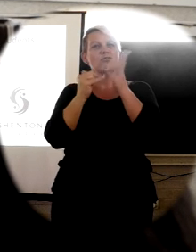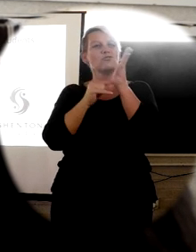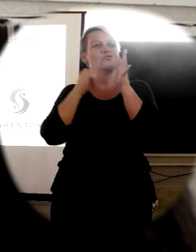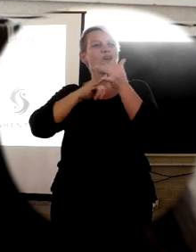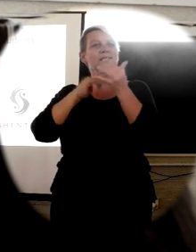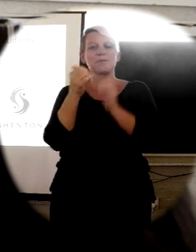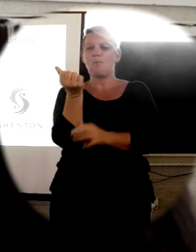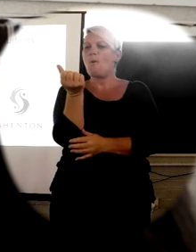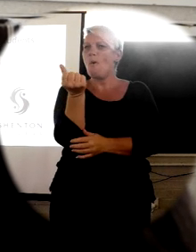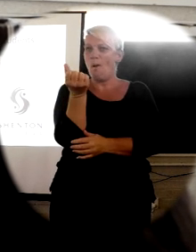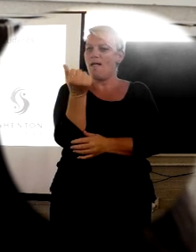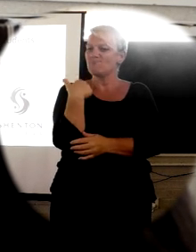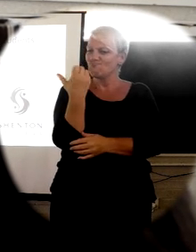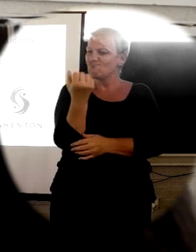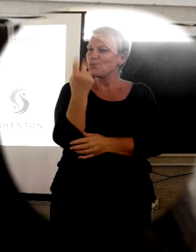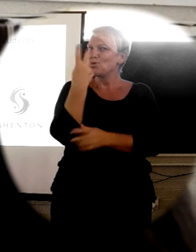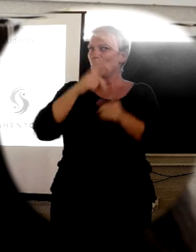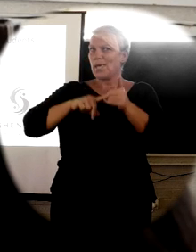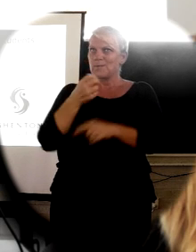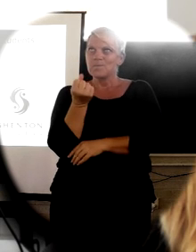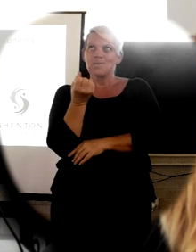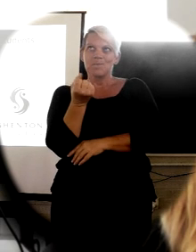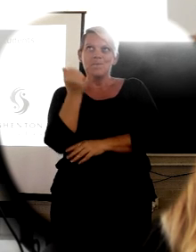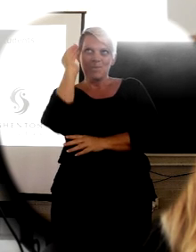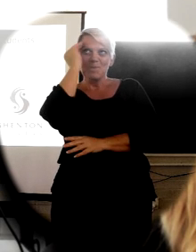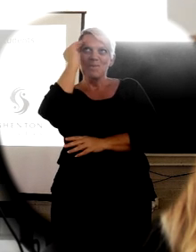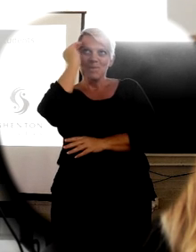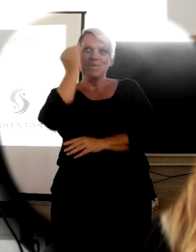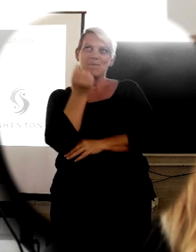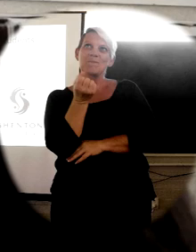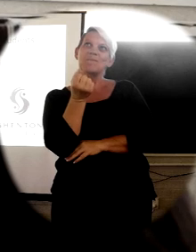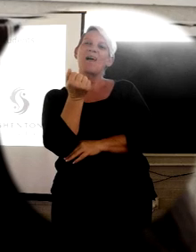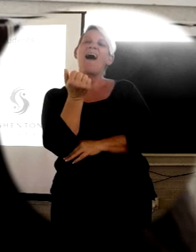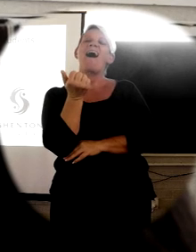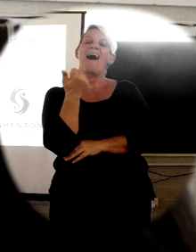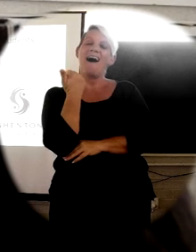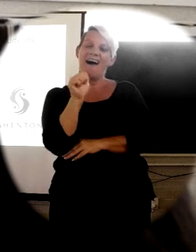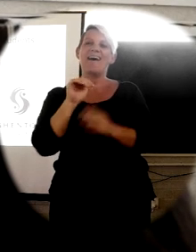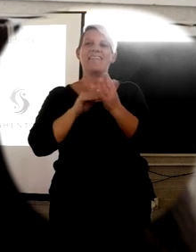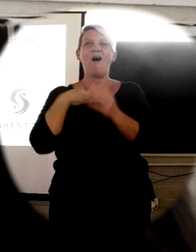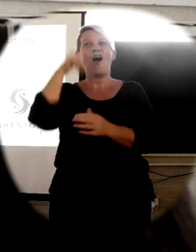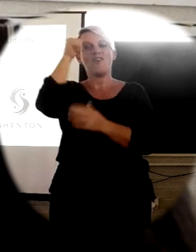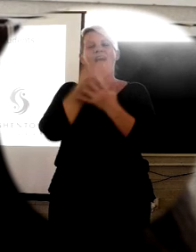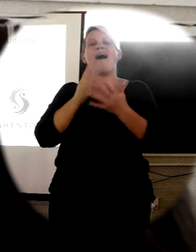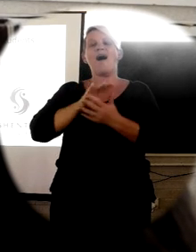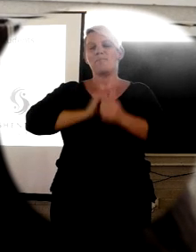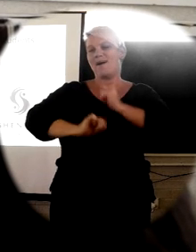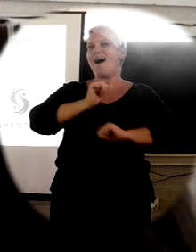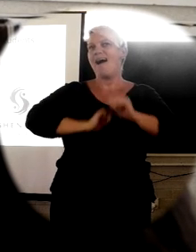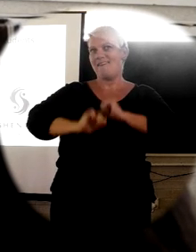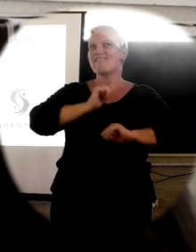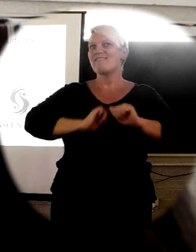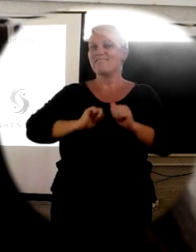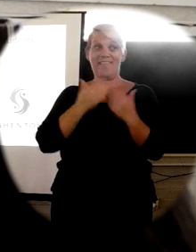I had done that for two years. Now I know how to be calm down and be well behaved. Thank you for